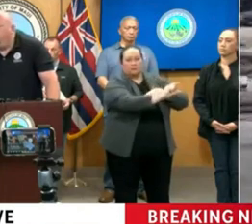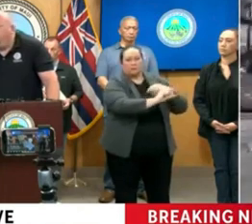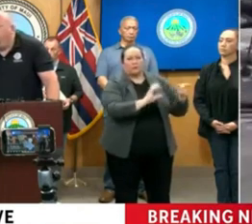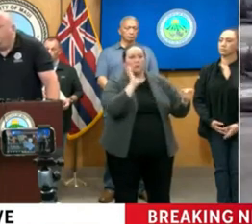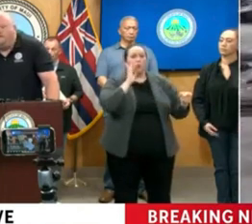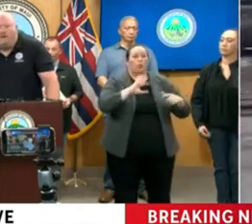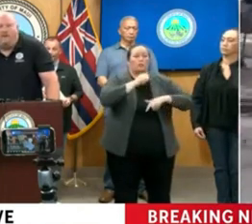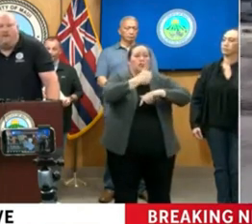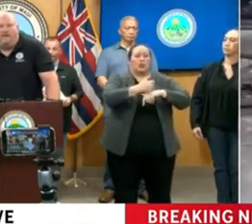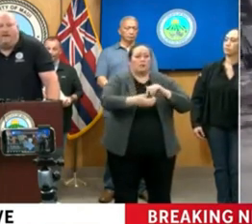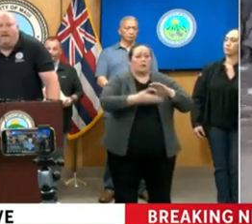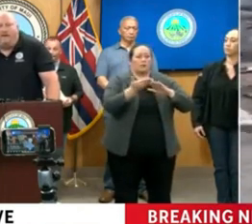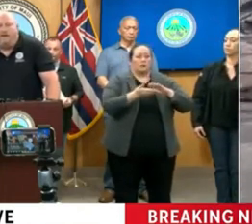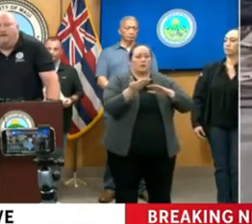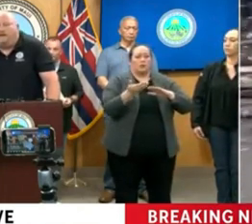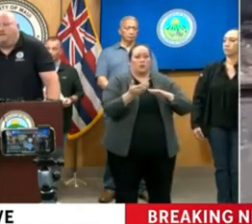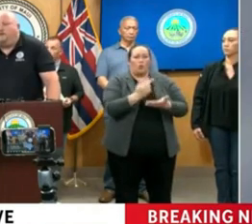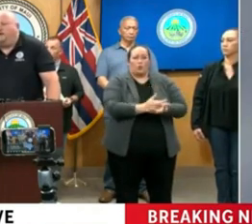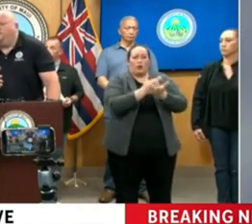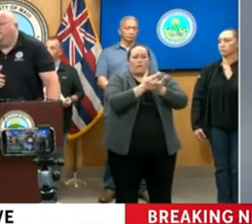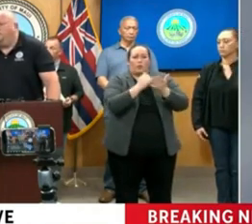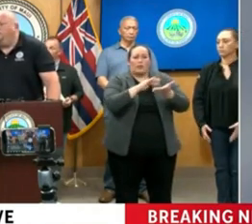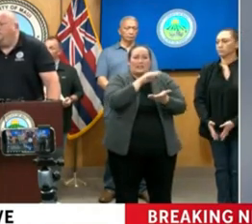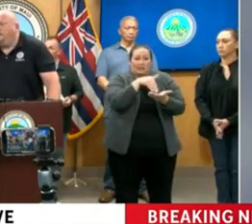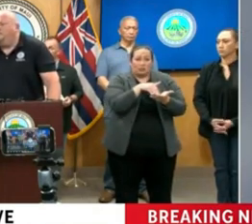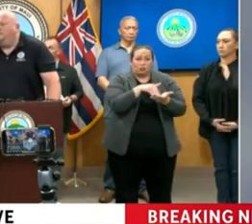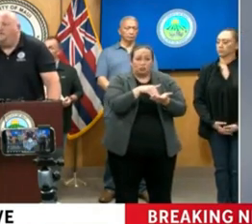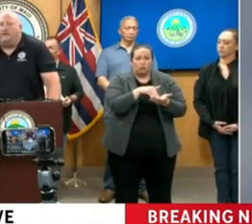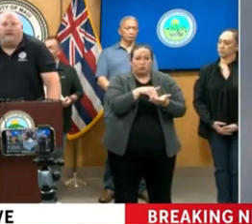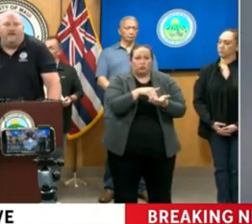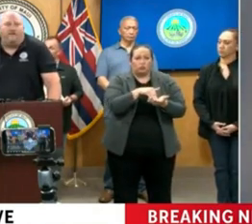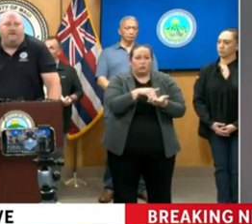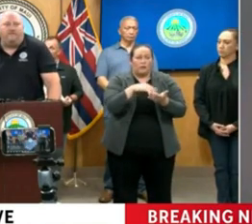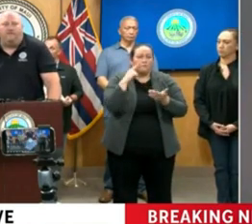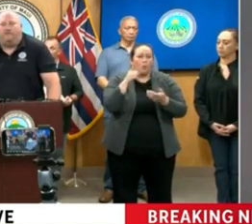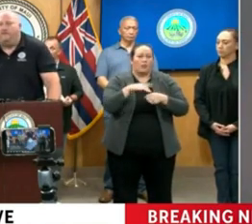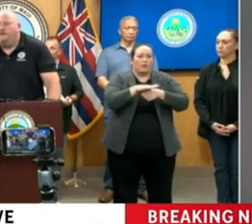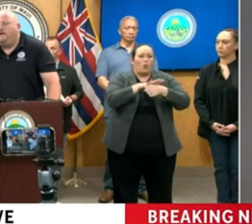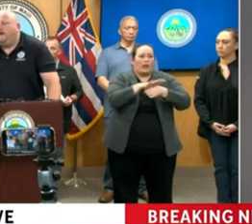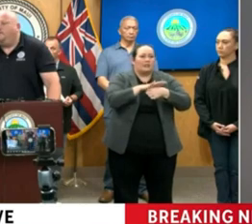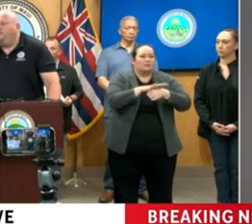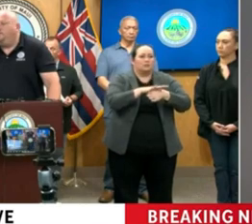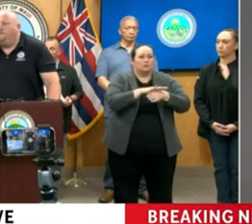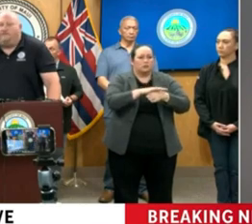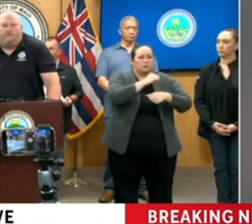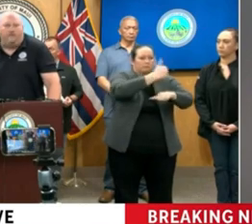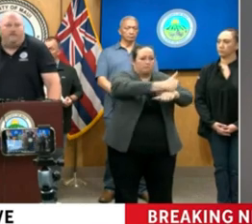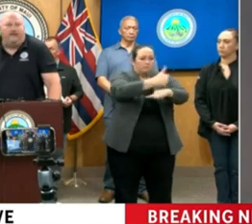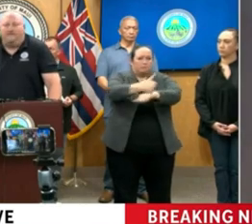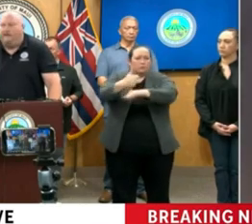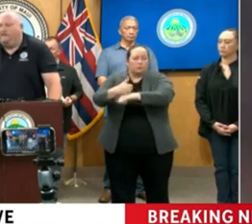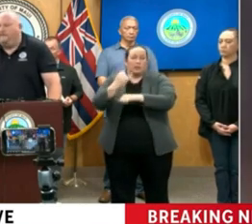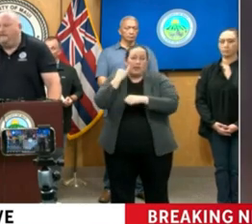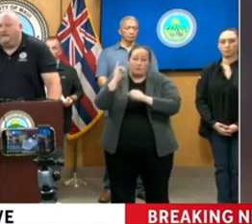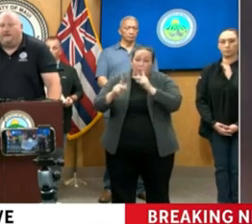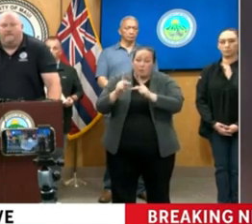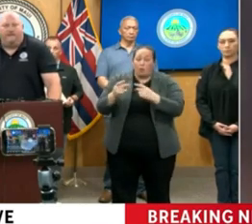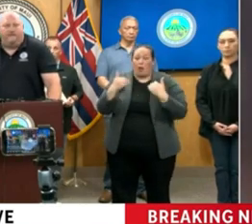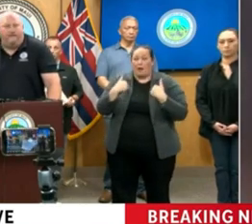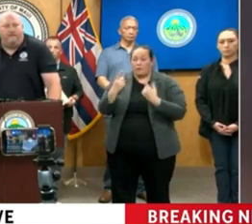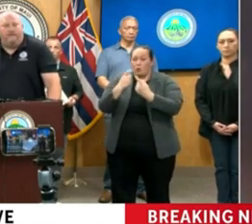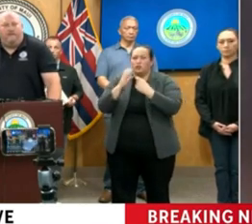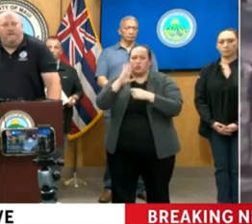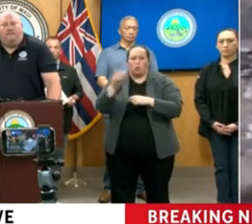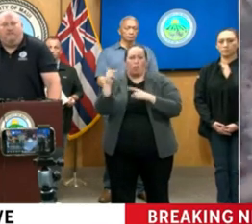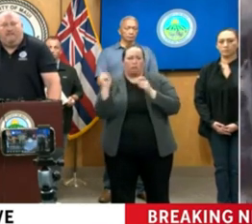with Maui in locations over time so that as individuals have questions and want to do case management, they could